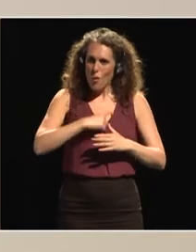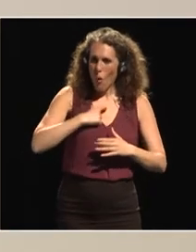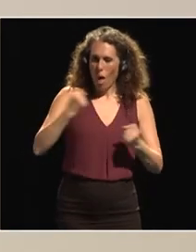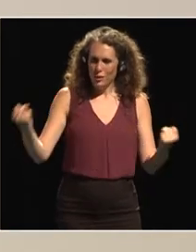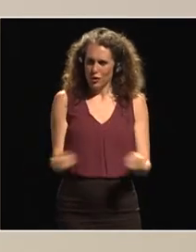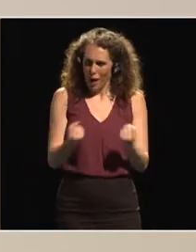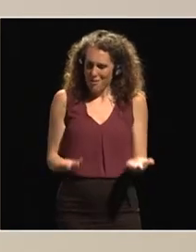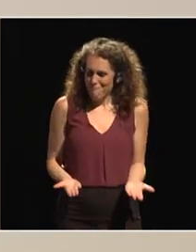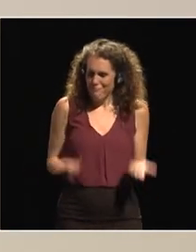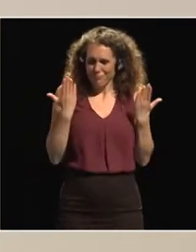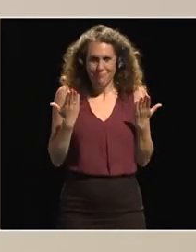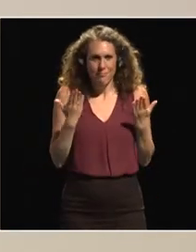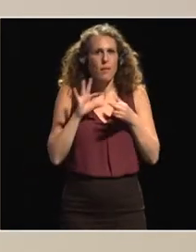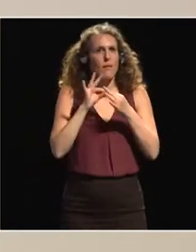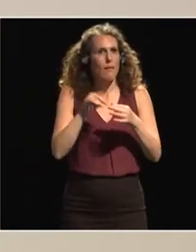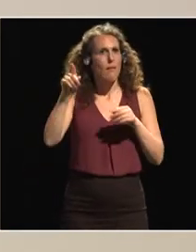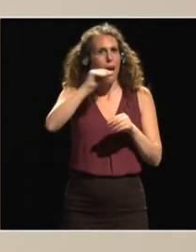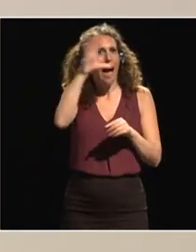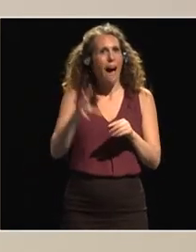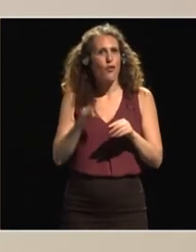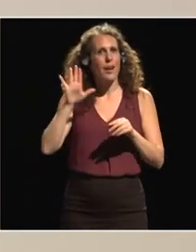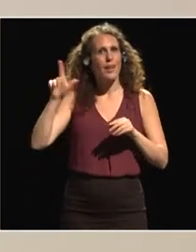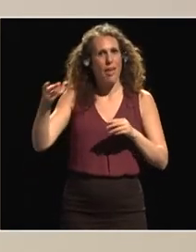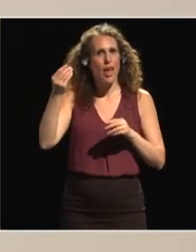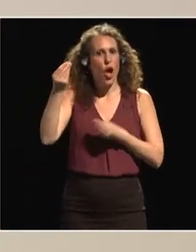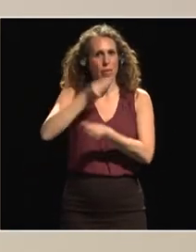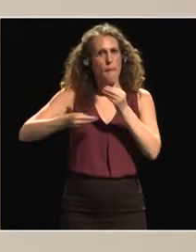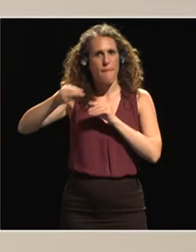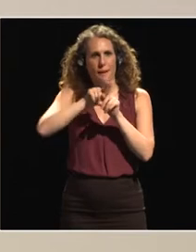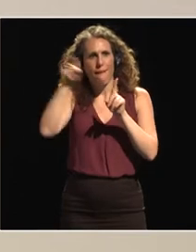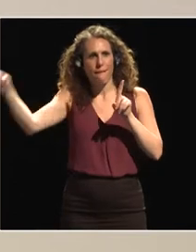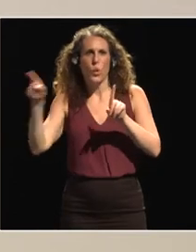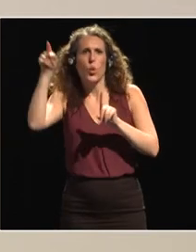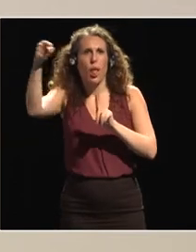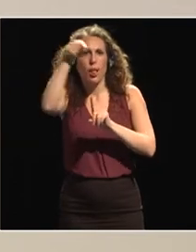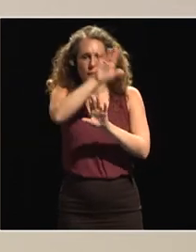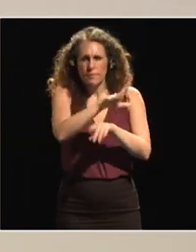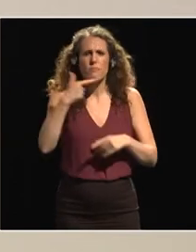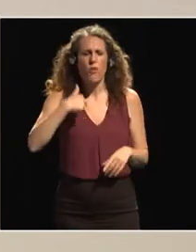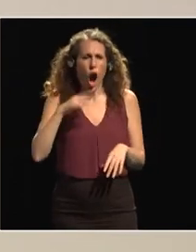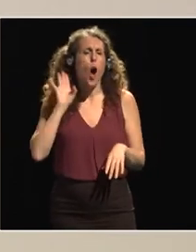context of developing the African rural economy and I have been listening a little bit to the panel